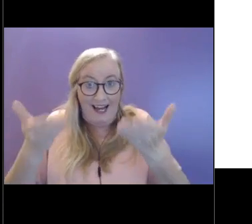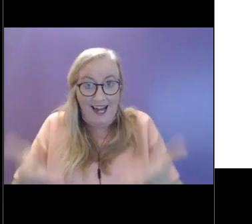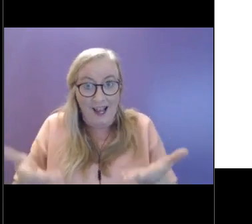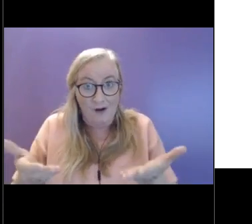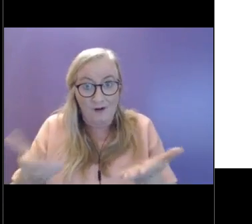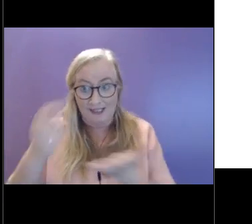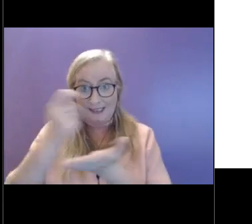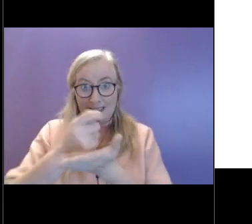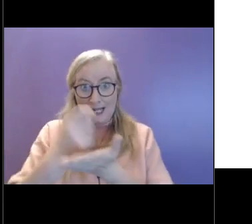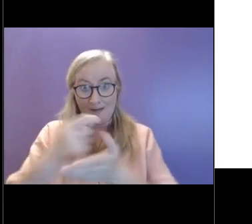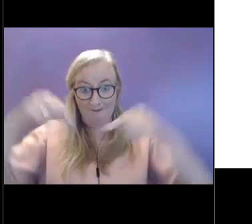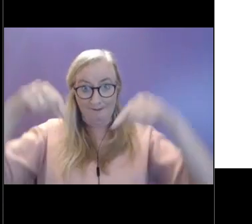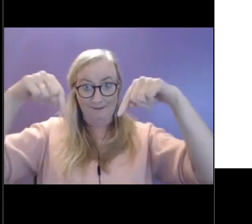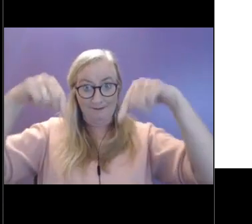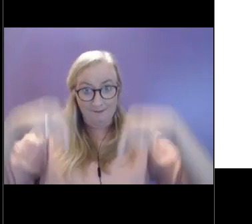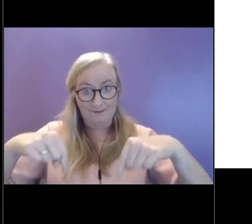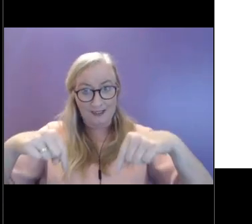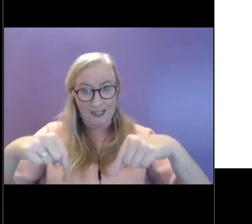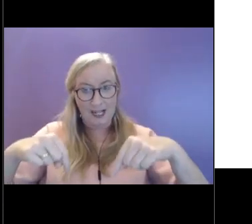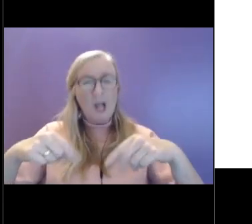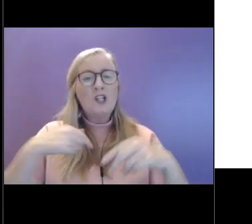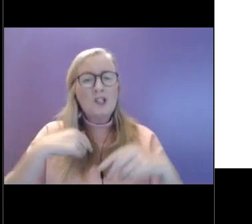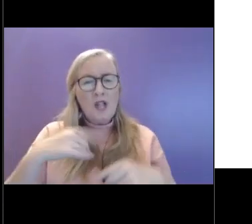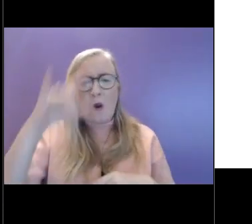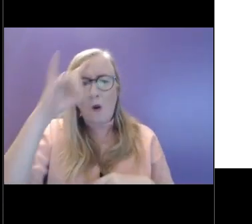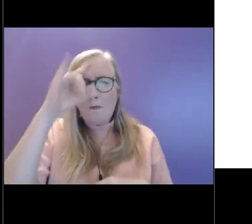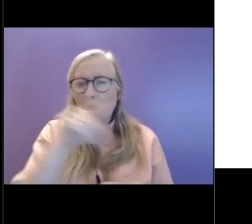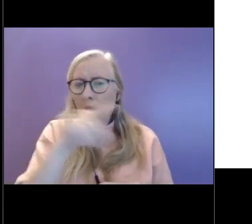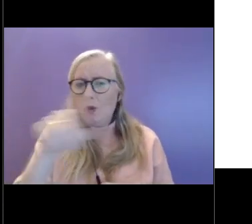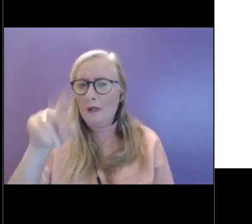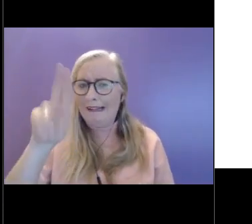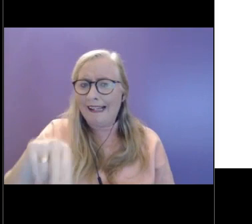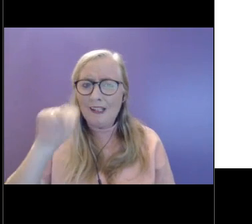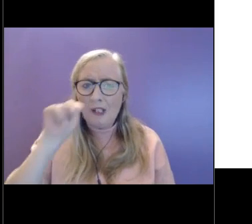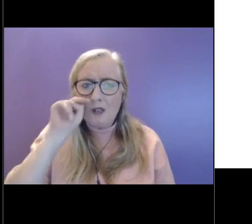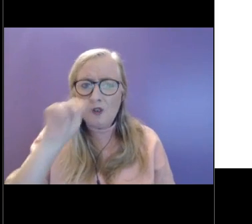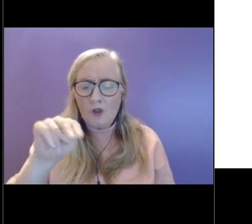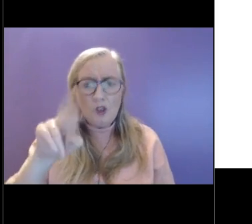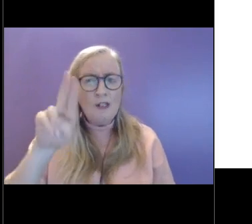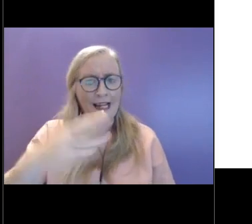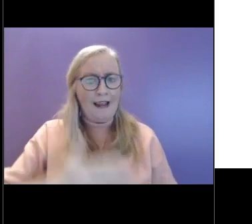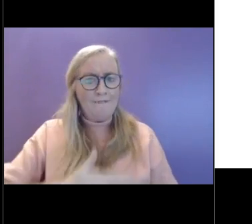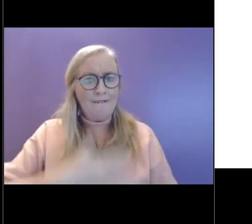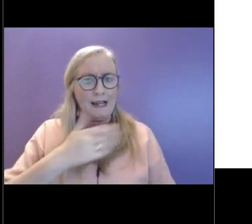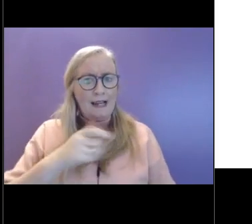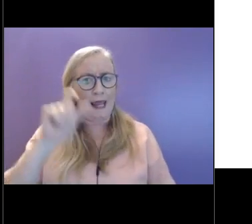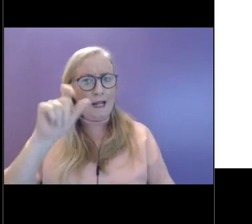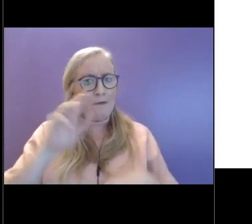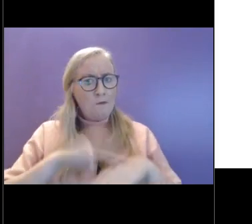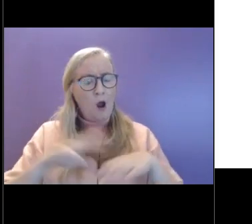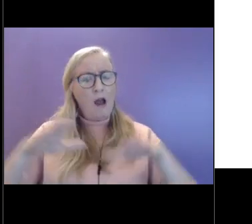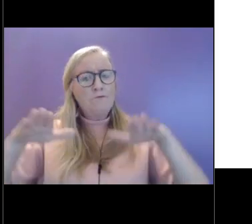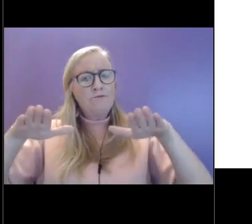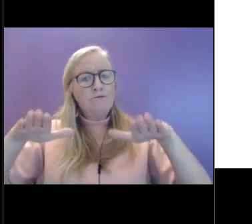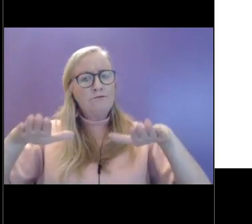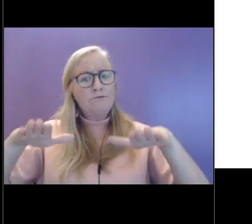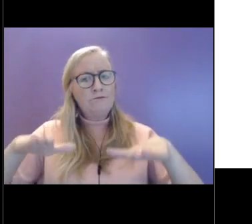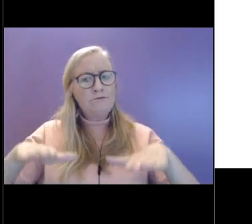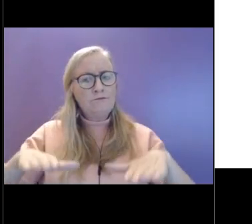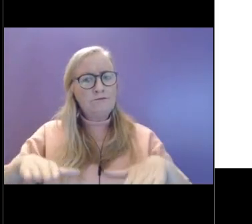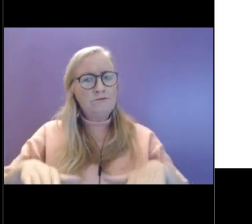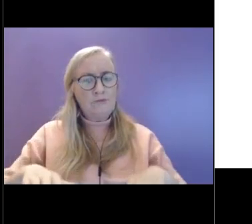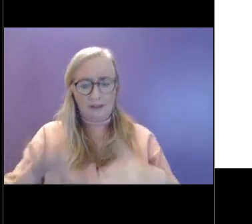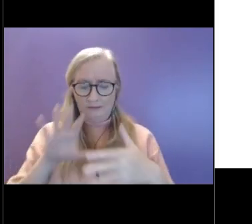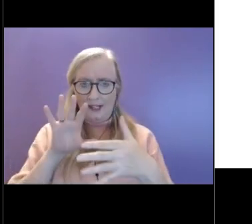that you can notice that perhaps you feel more grounded, more connected to what's going on outside